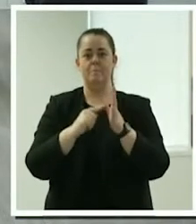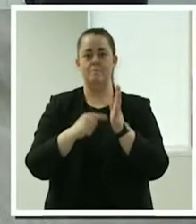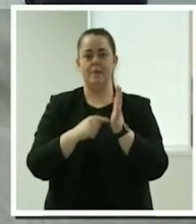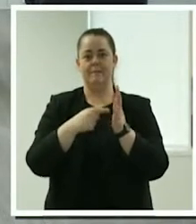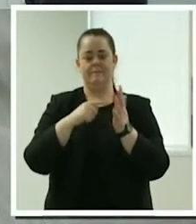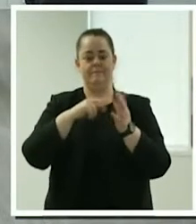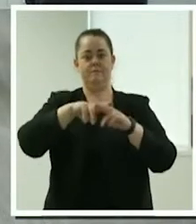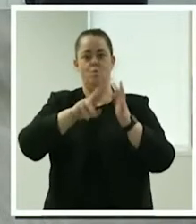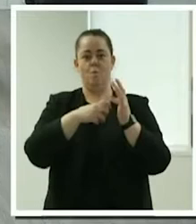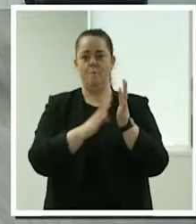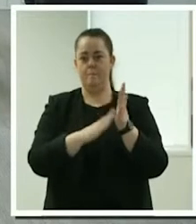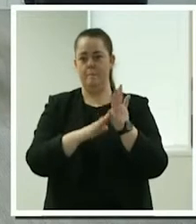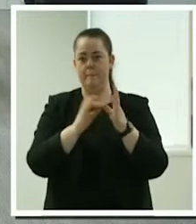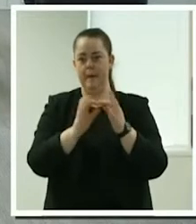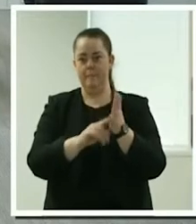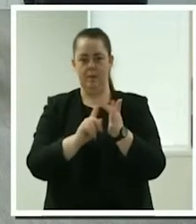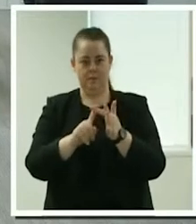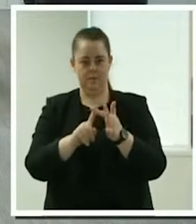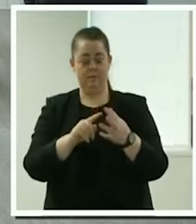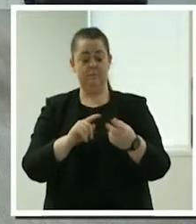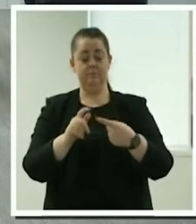the far side next to Kate,